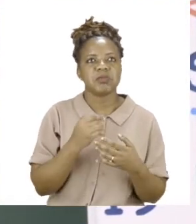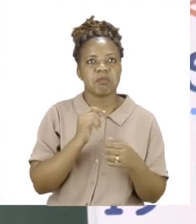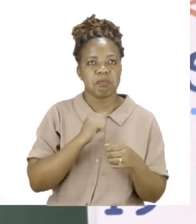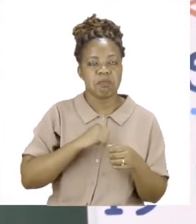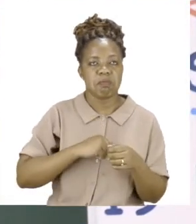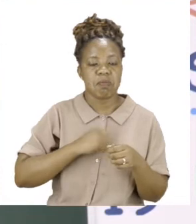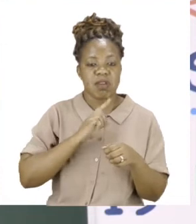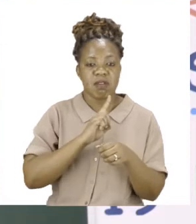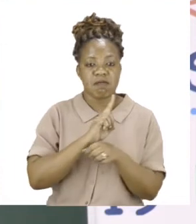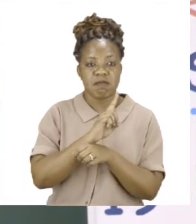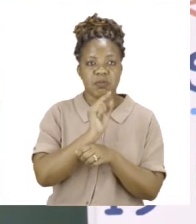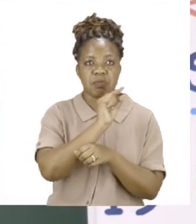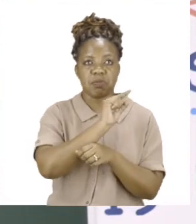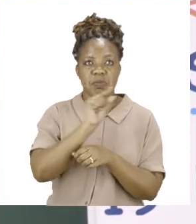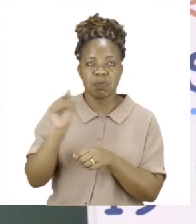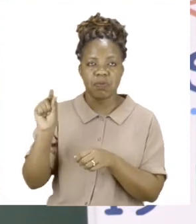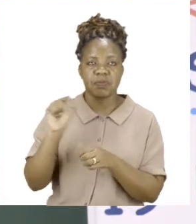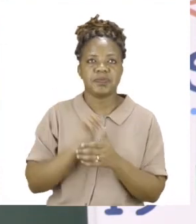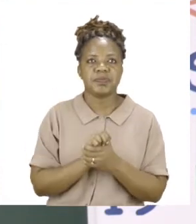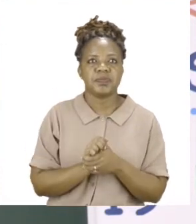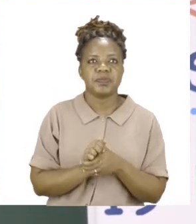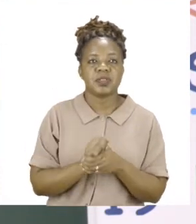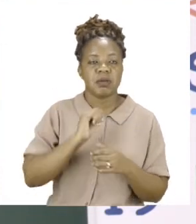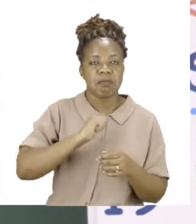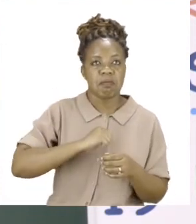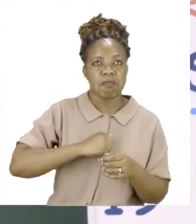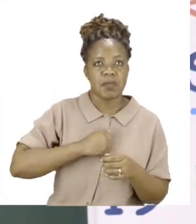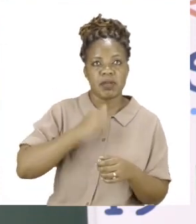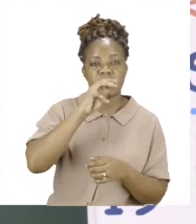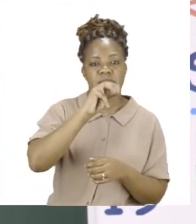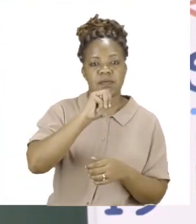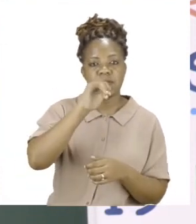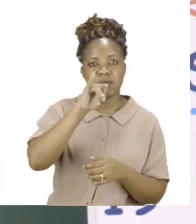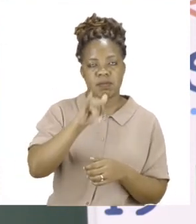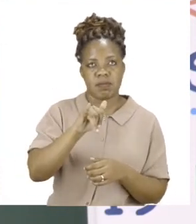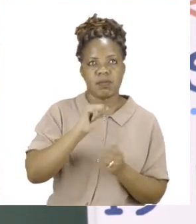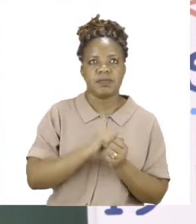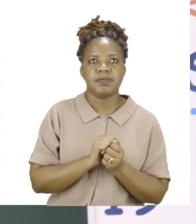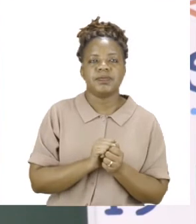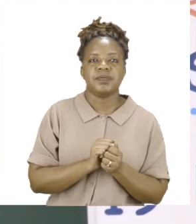So I'm going to start with the capital letter M for my.